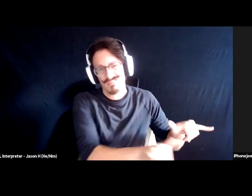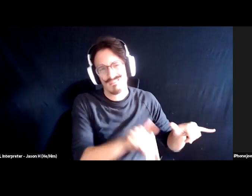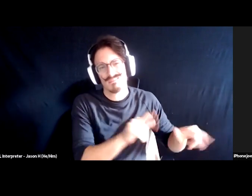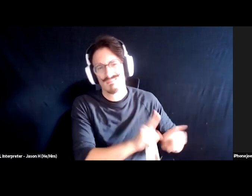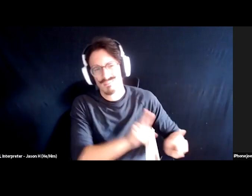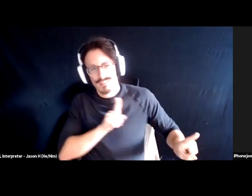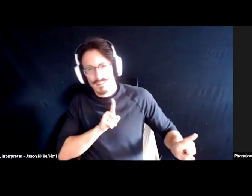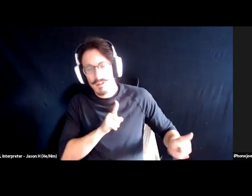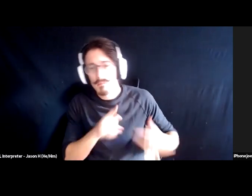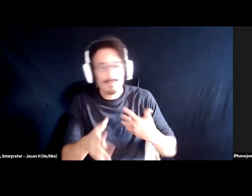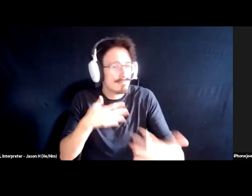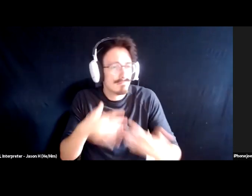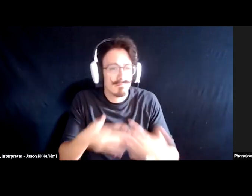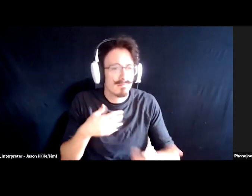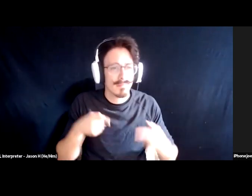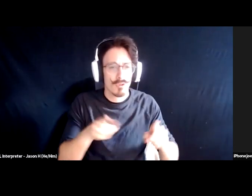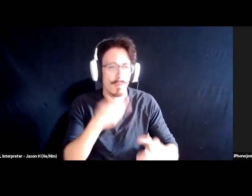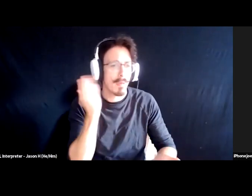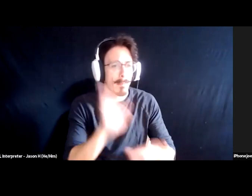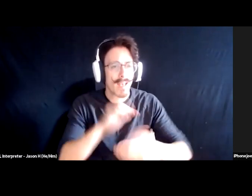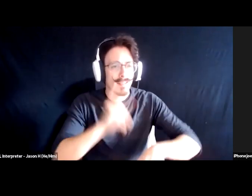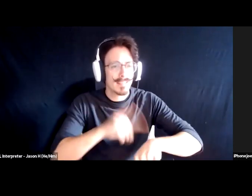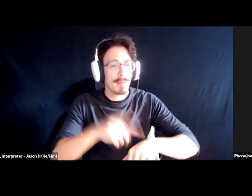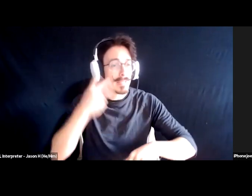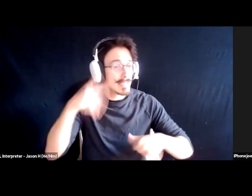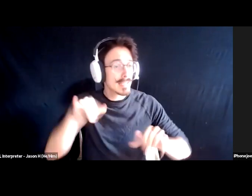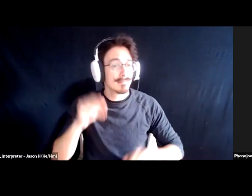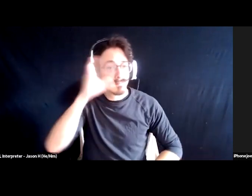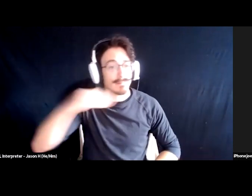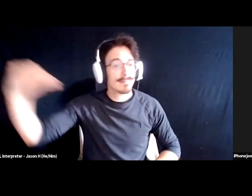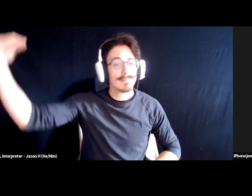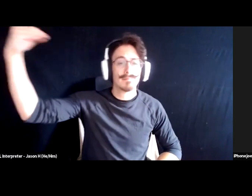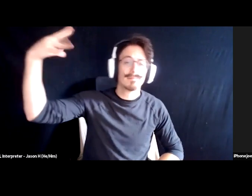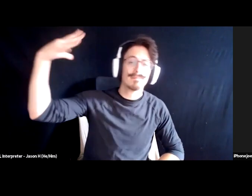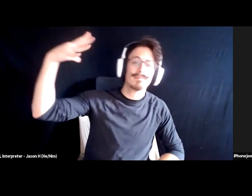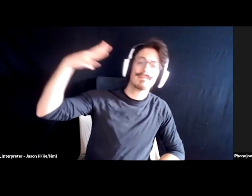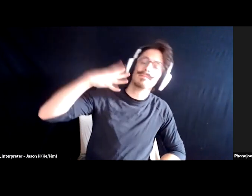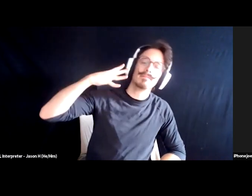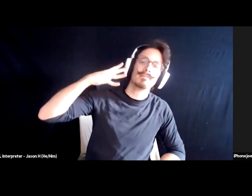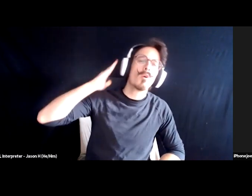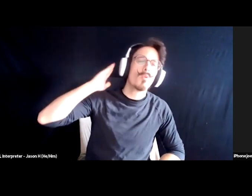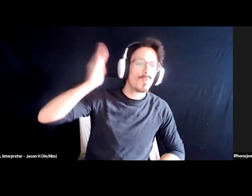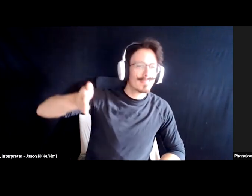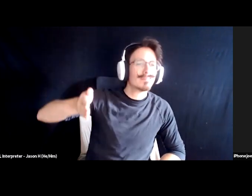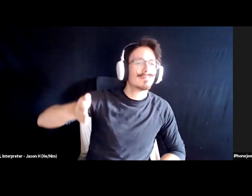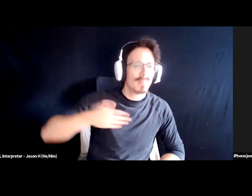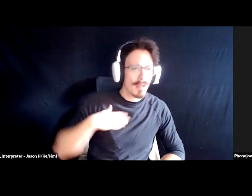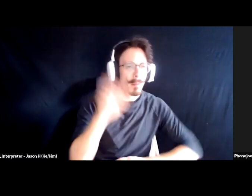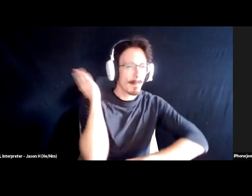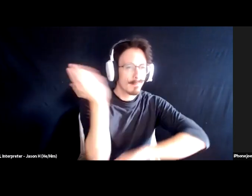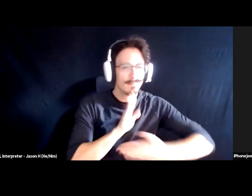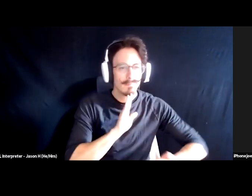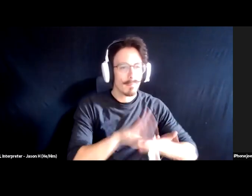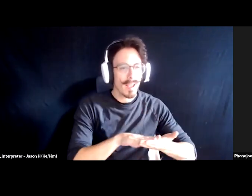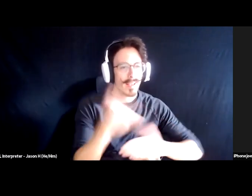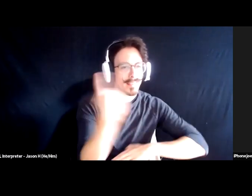Oh, but even in the bad times the sun's gonna shine on me. I'm gonna make the bad days better than